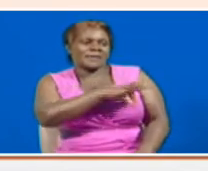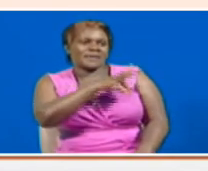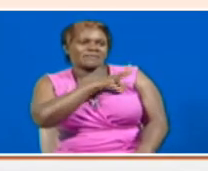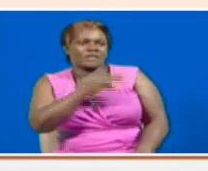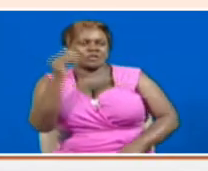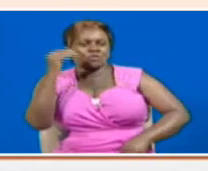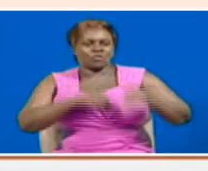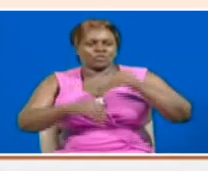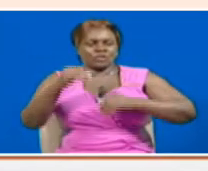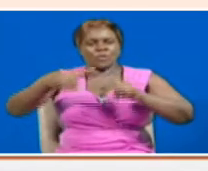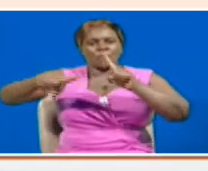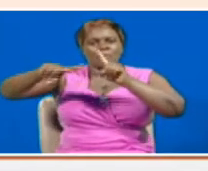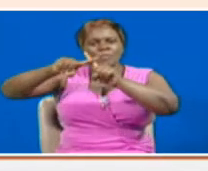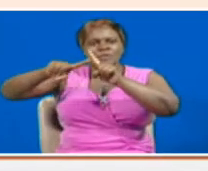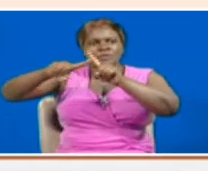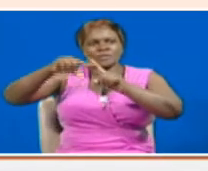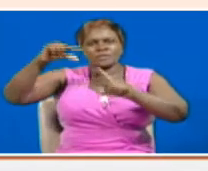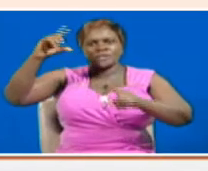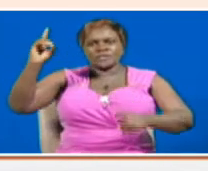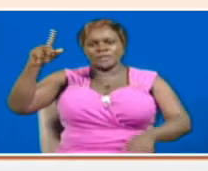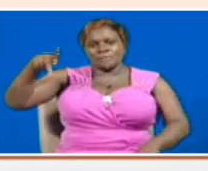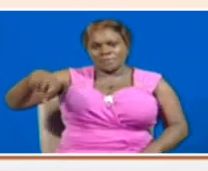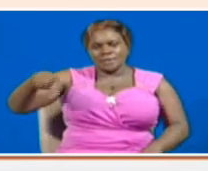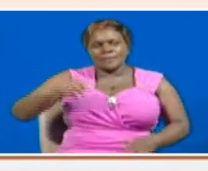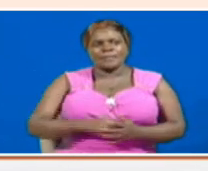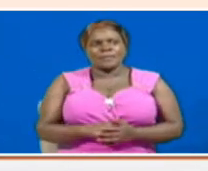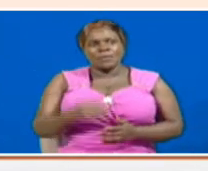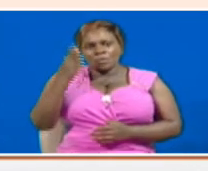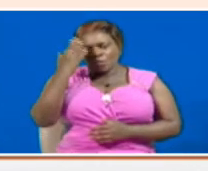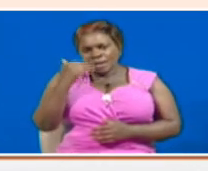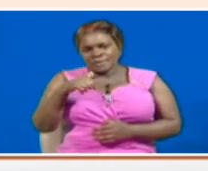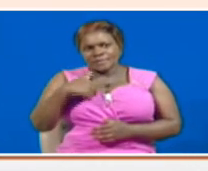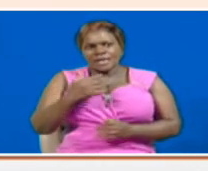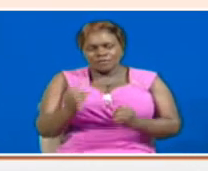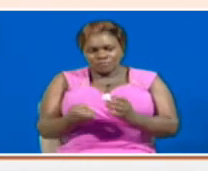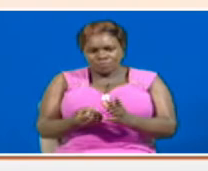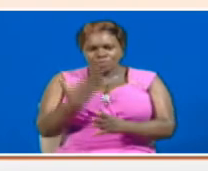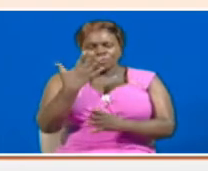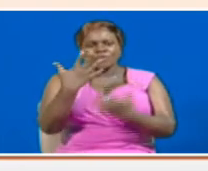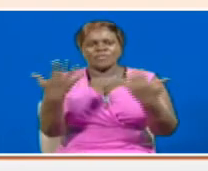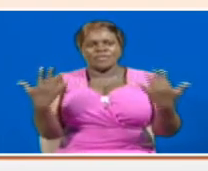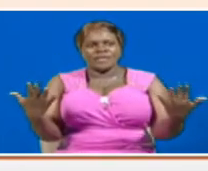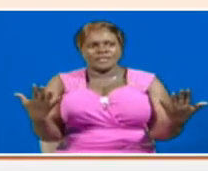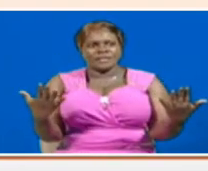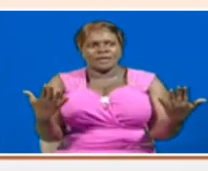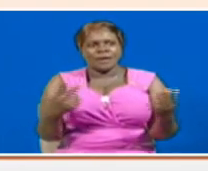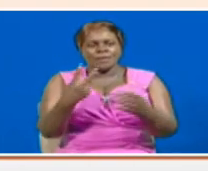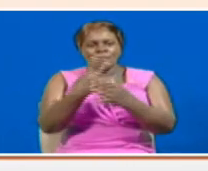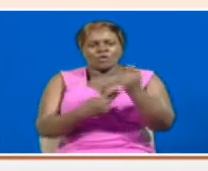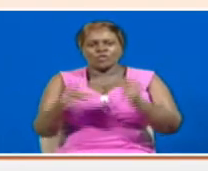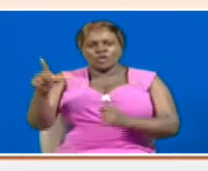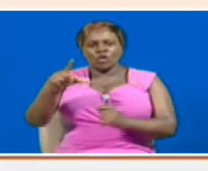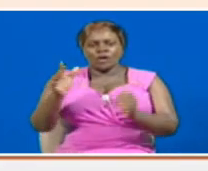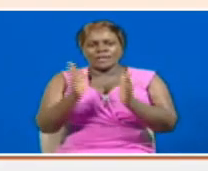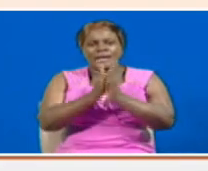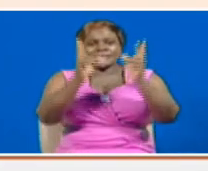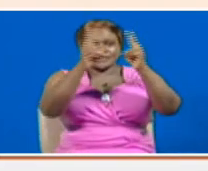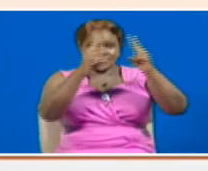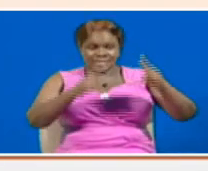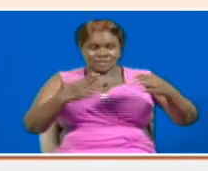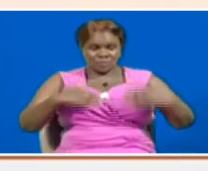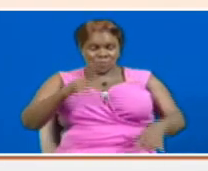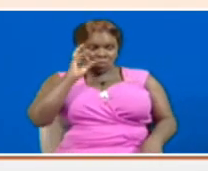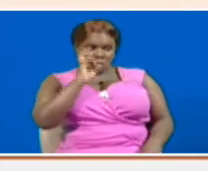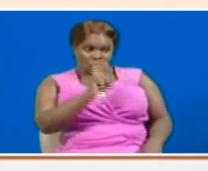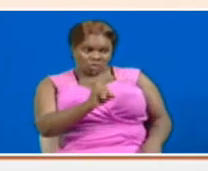contributes positively to the GDP also. Because we can create content that is consumed both locally and internationally.